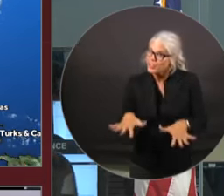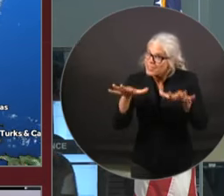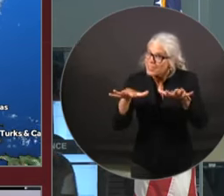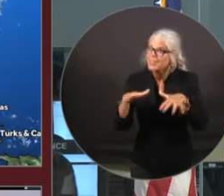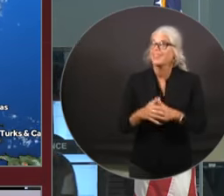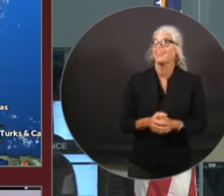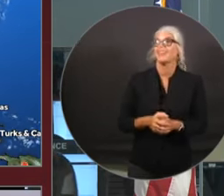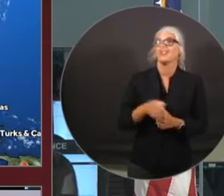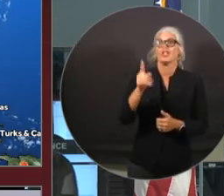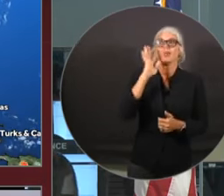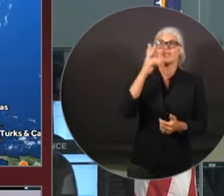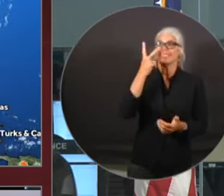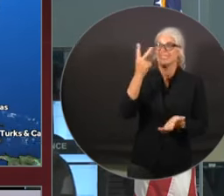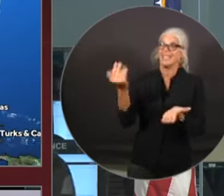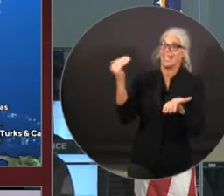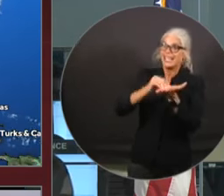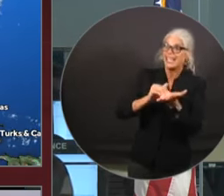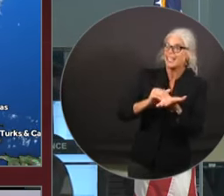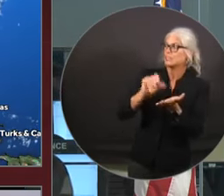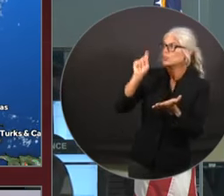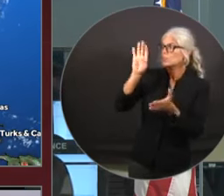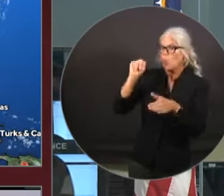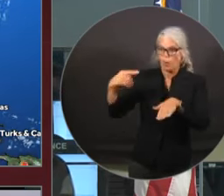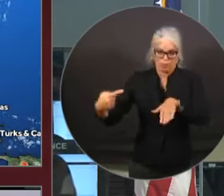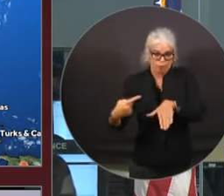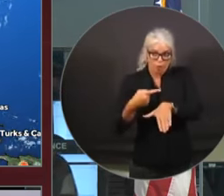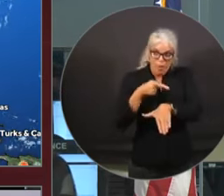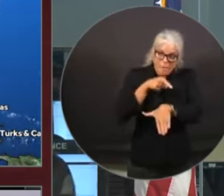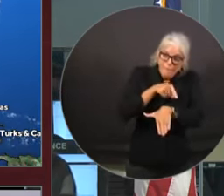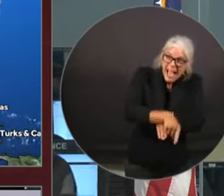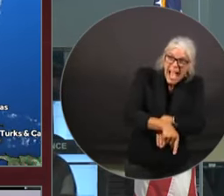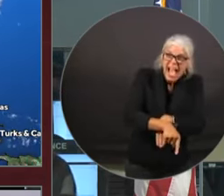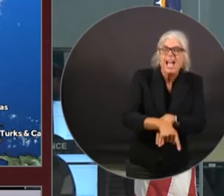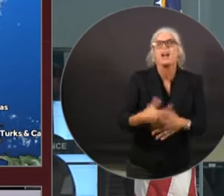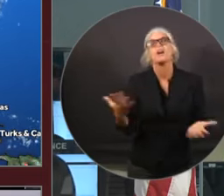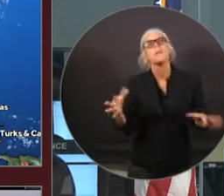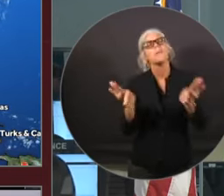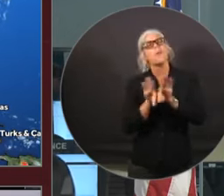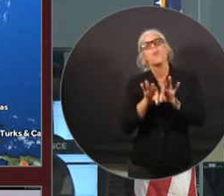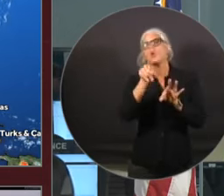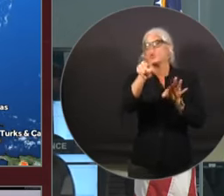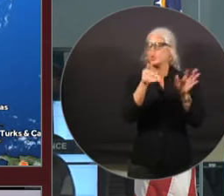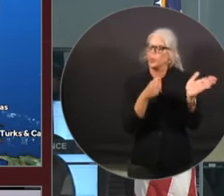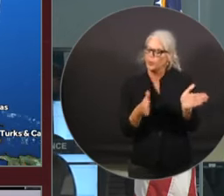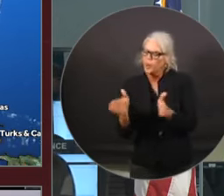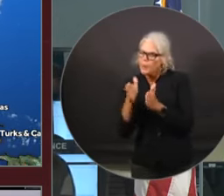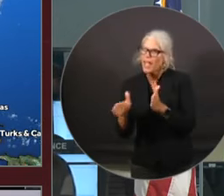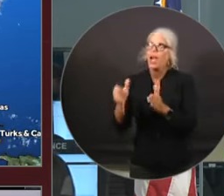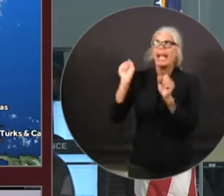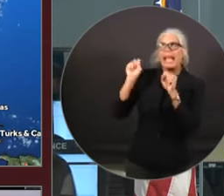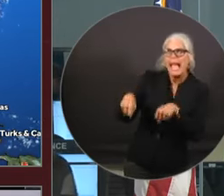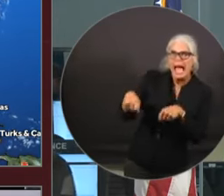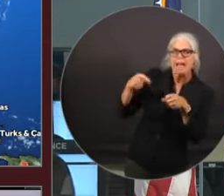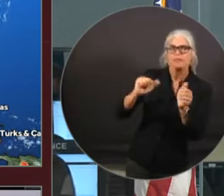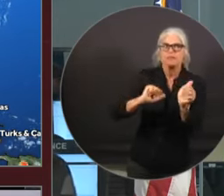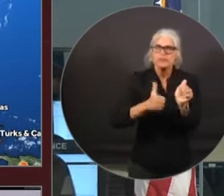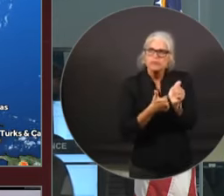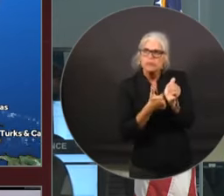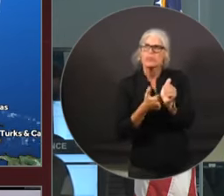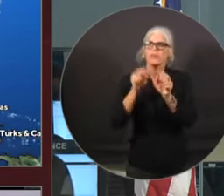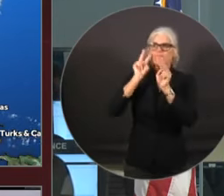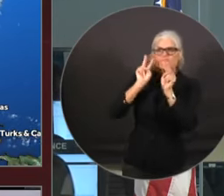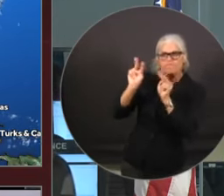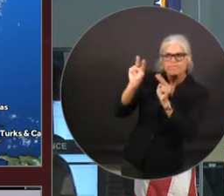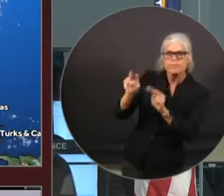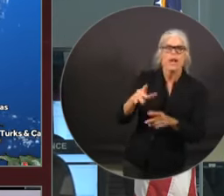That's possible. So so just be prepared that that could happen. Watch for updates. There's going to be another update on the track by